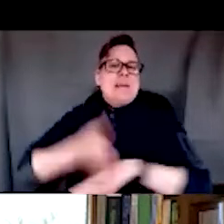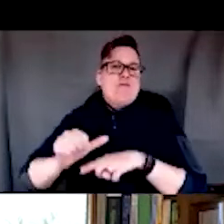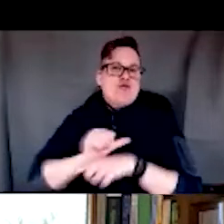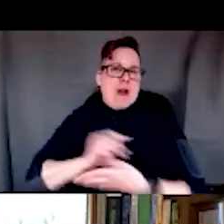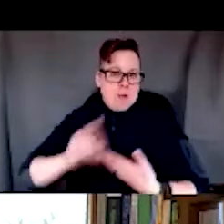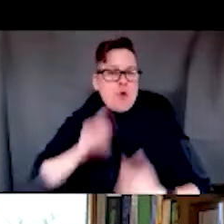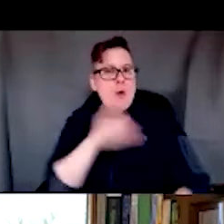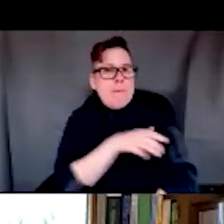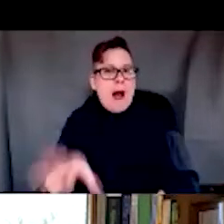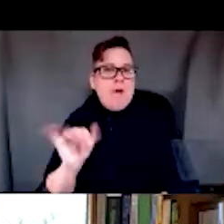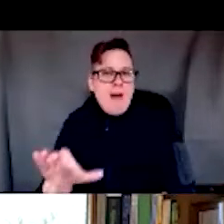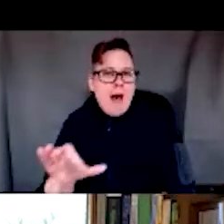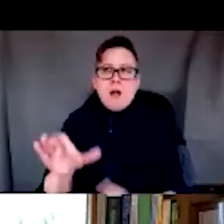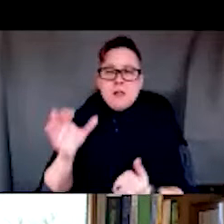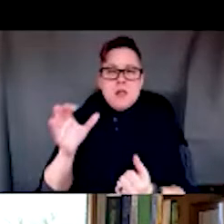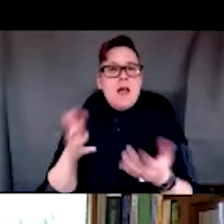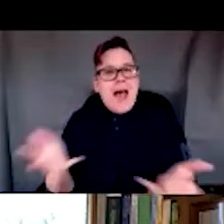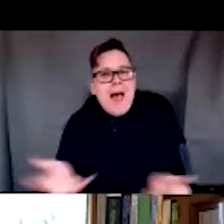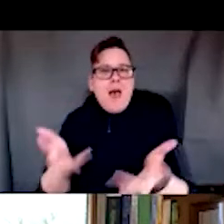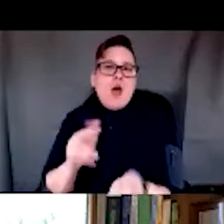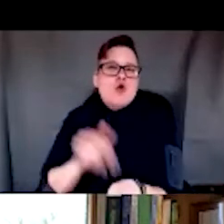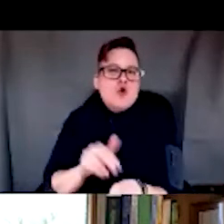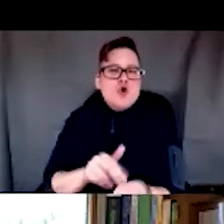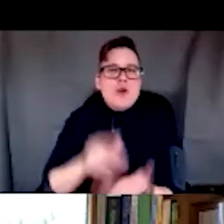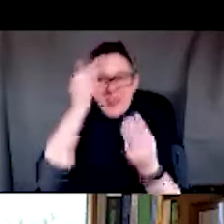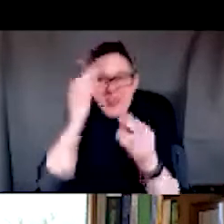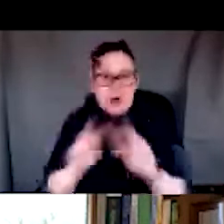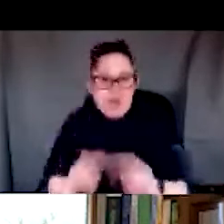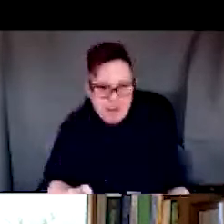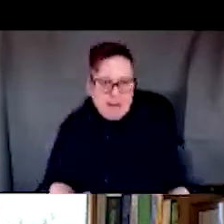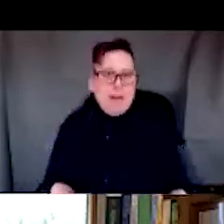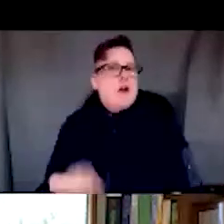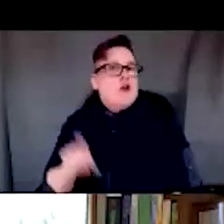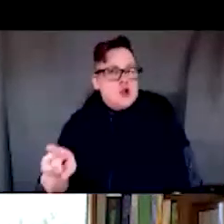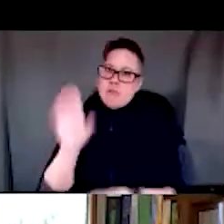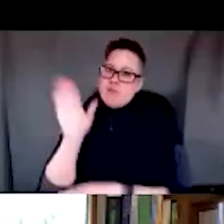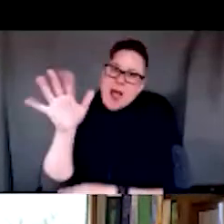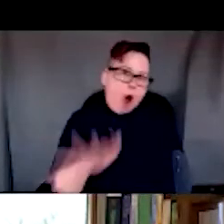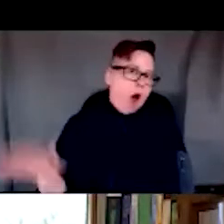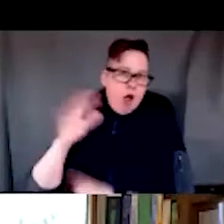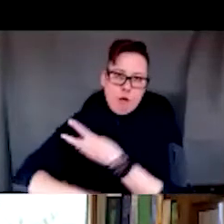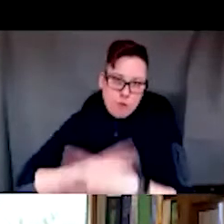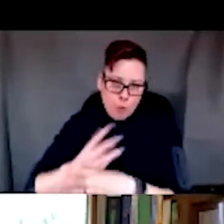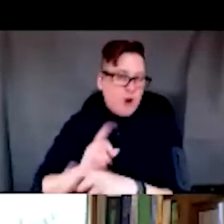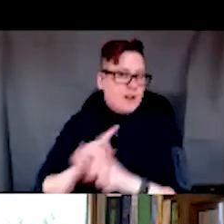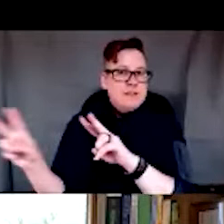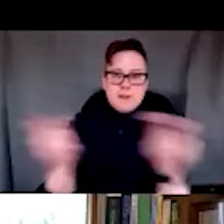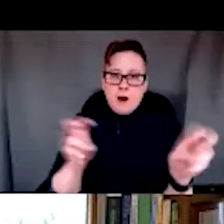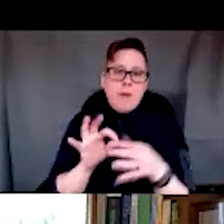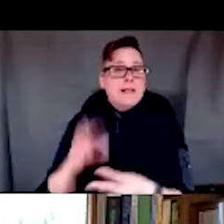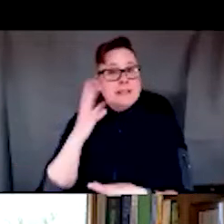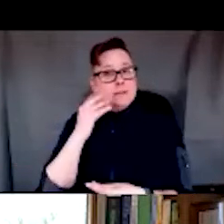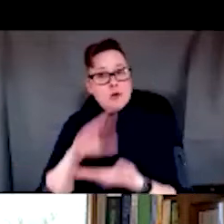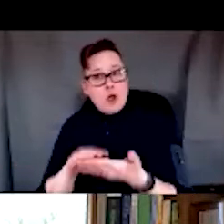facilitate critical thinking in nursing students. Dr. Baylor has presented nationally on topics of experiential learning,